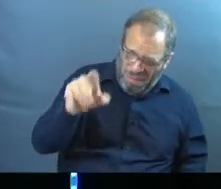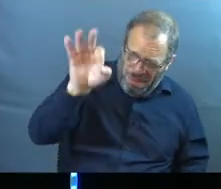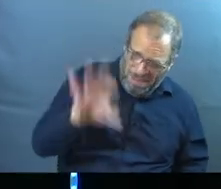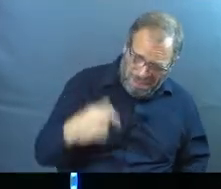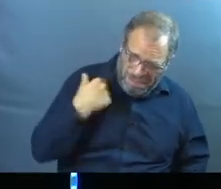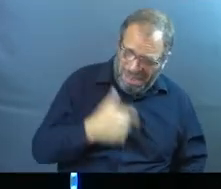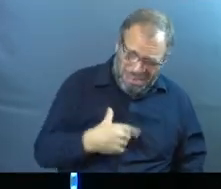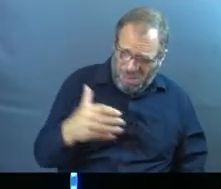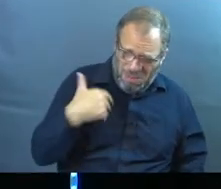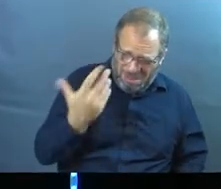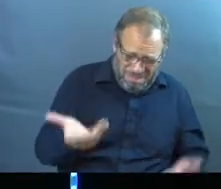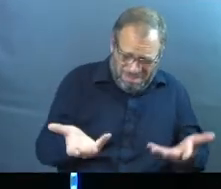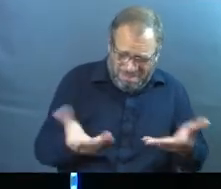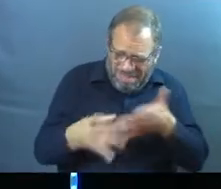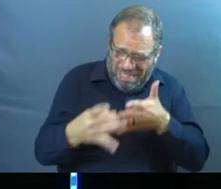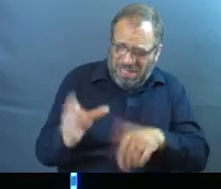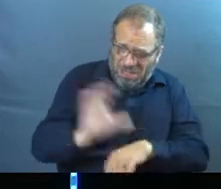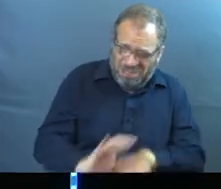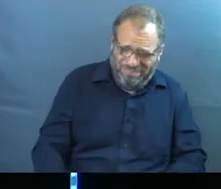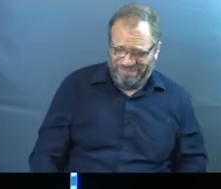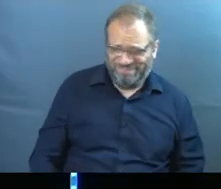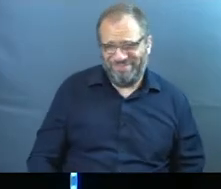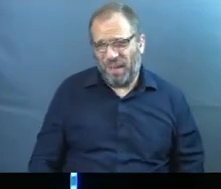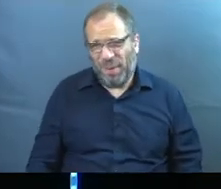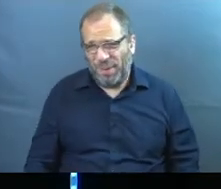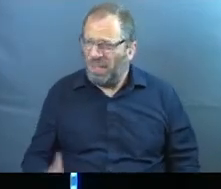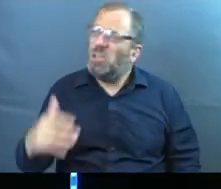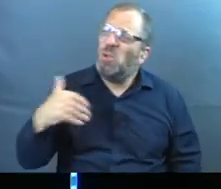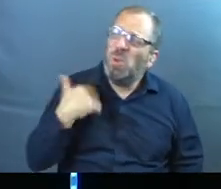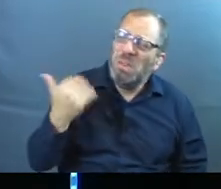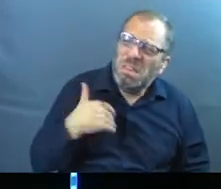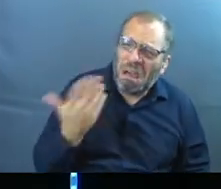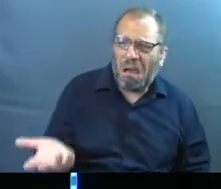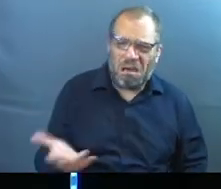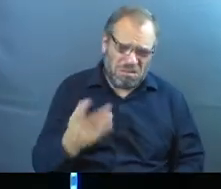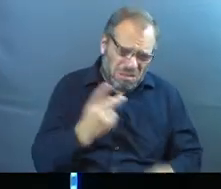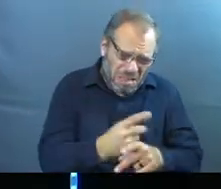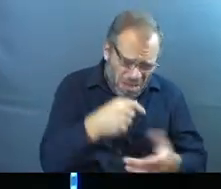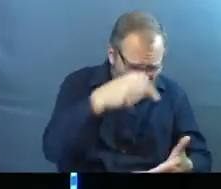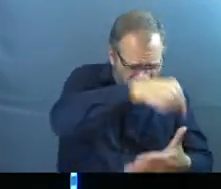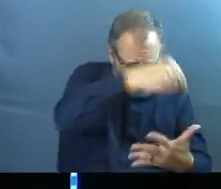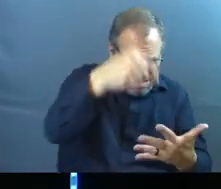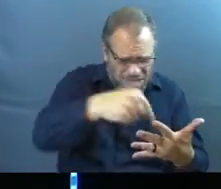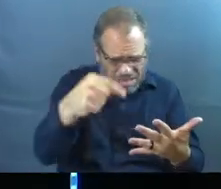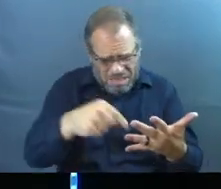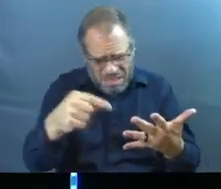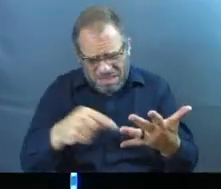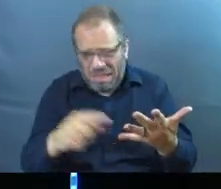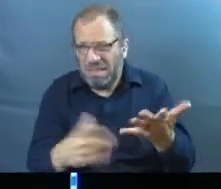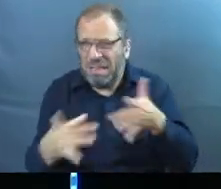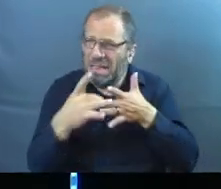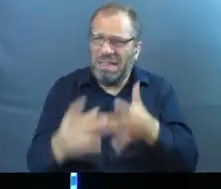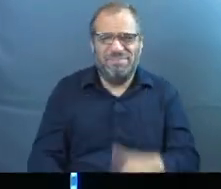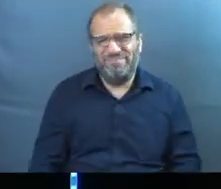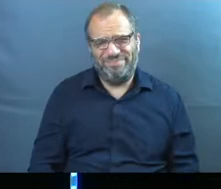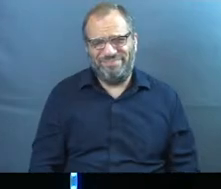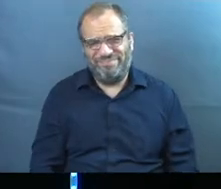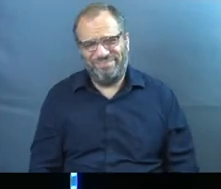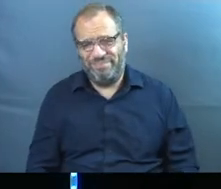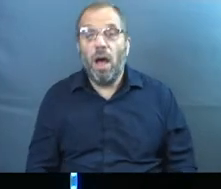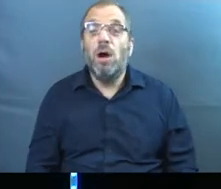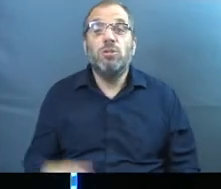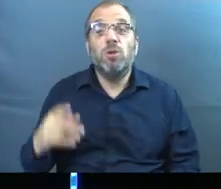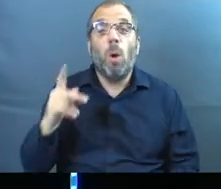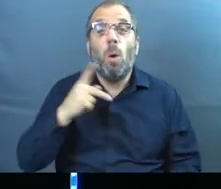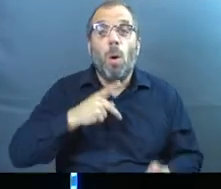too young to actually be leading this church. You're too young to really know what you're doing to take care of this and make this all happen the way that it's supposed to, right?